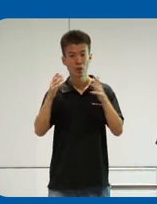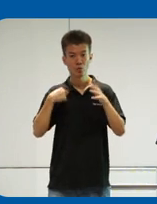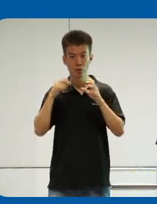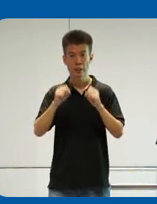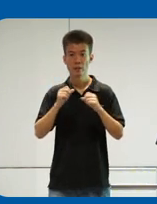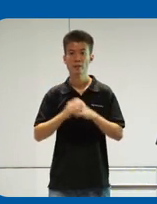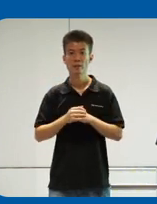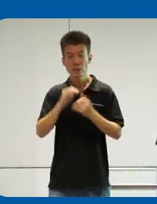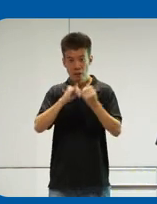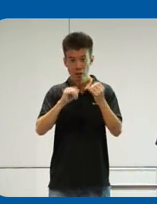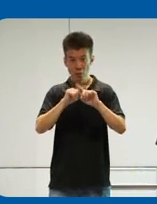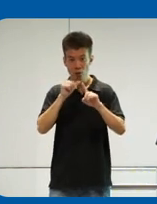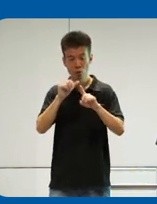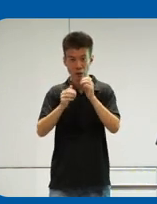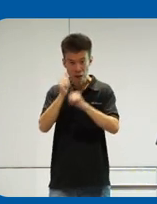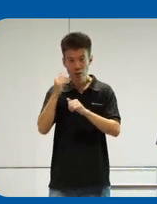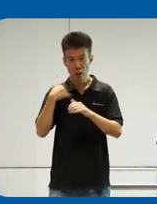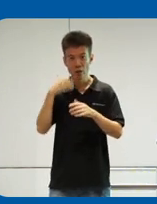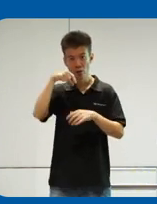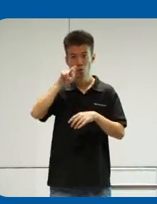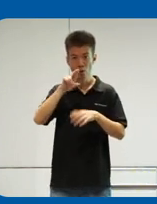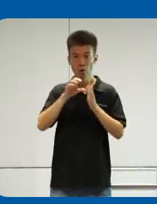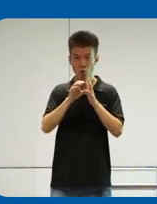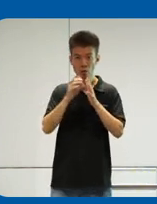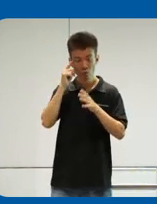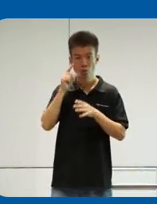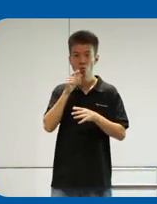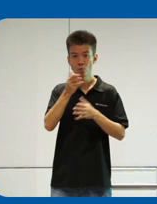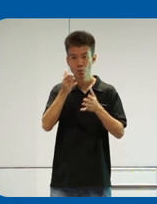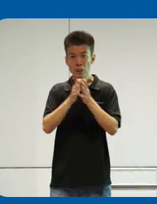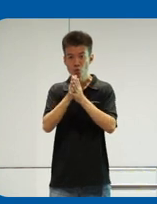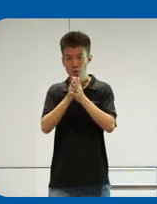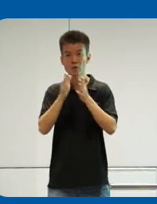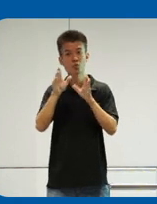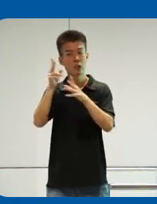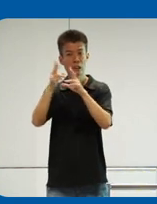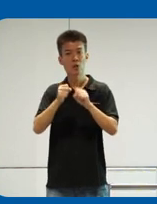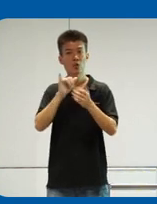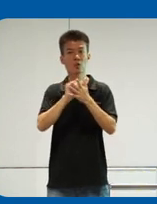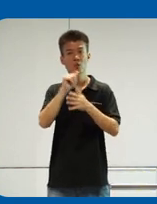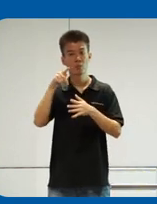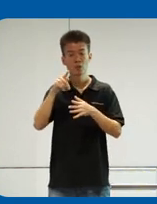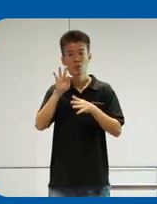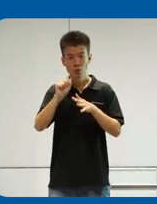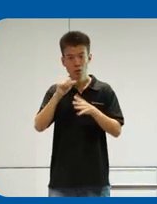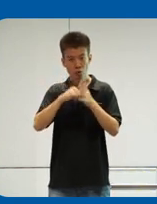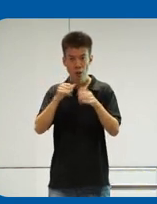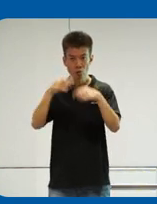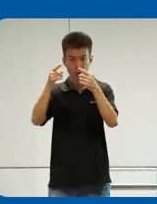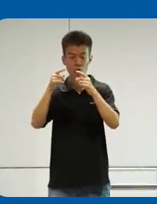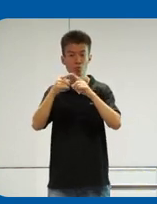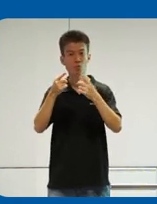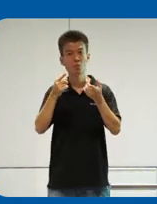as we can. Last but not least, there's the QR code there, for whoever that is interested, you can download the app. Of course, you can just go to